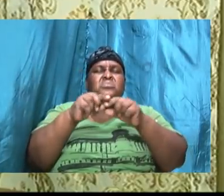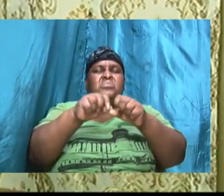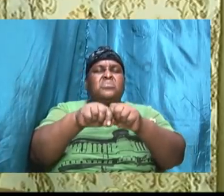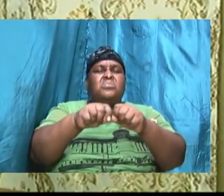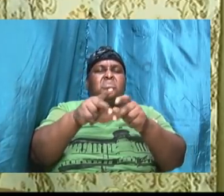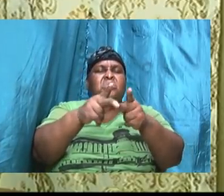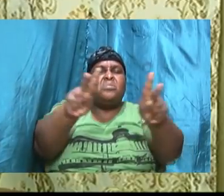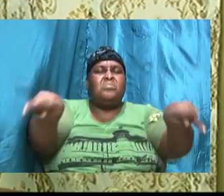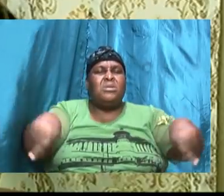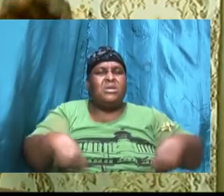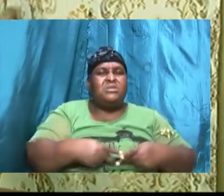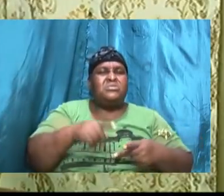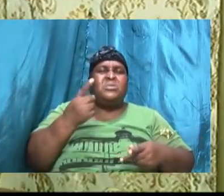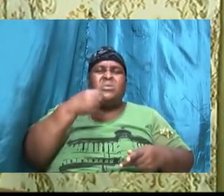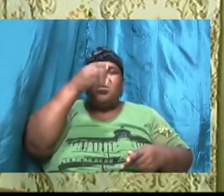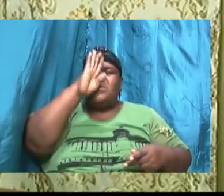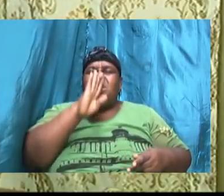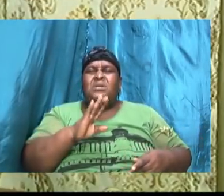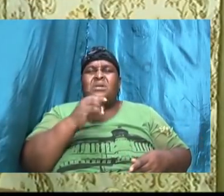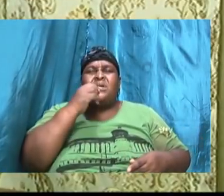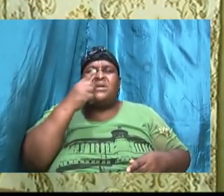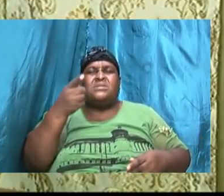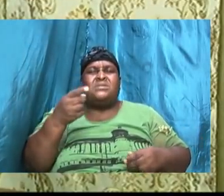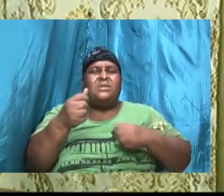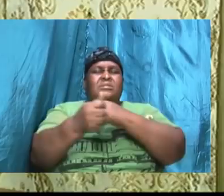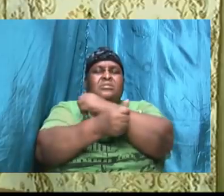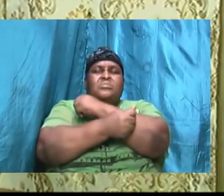that God said I will show you that place